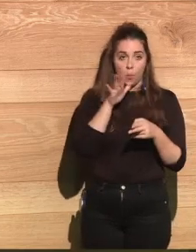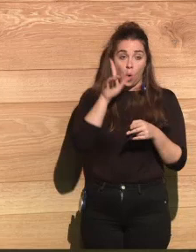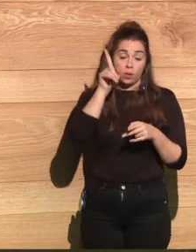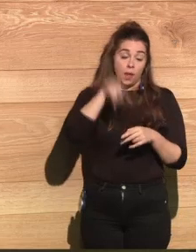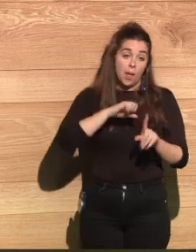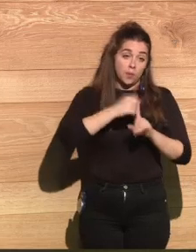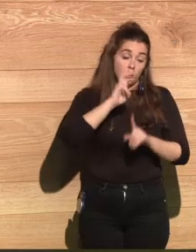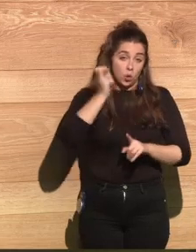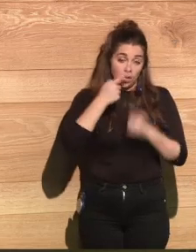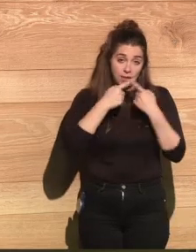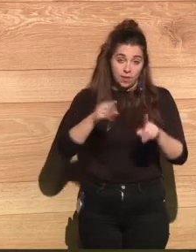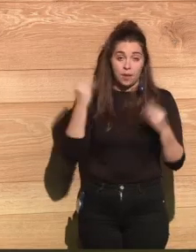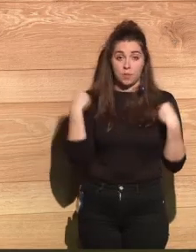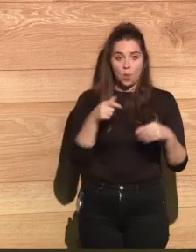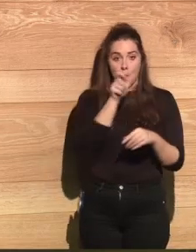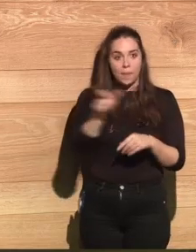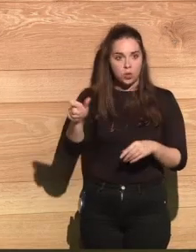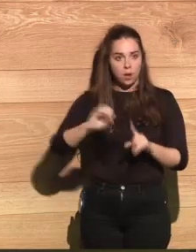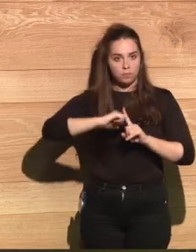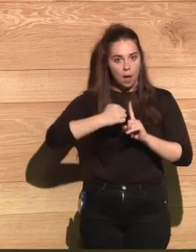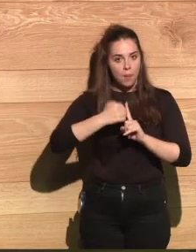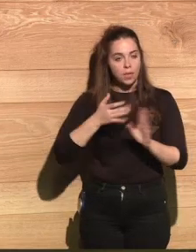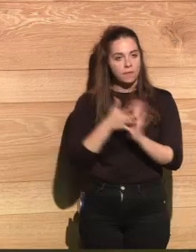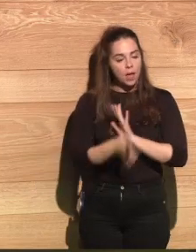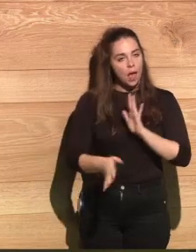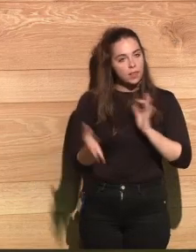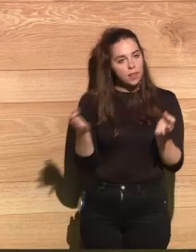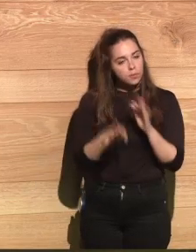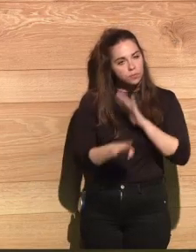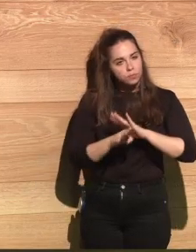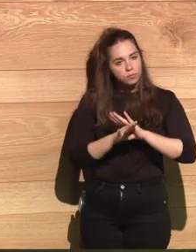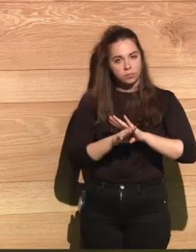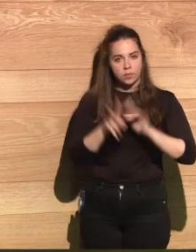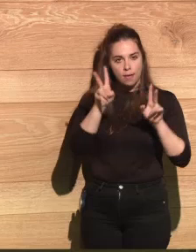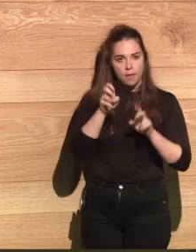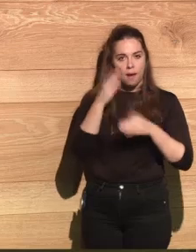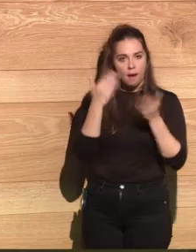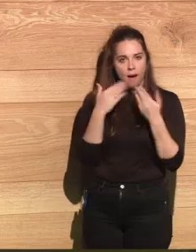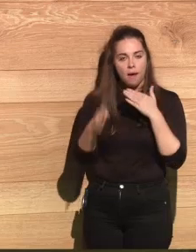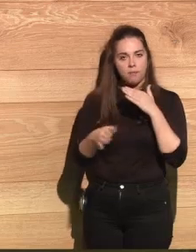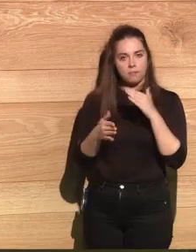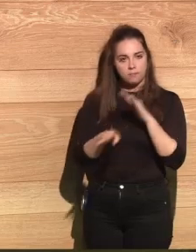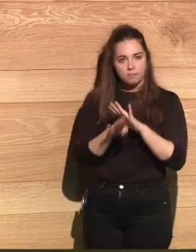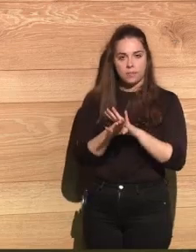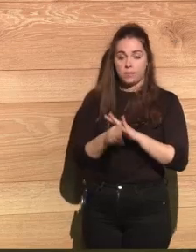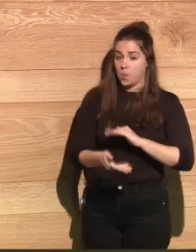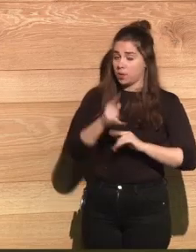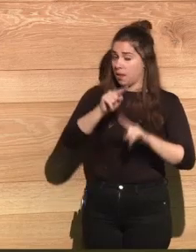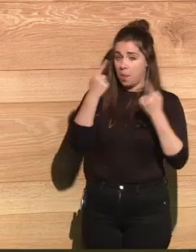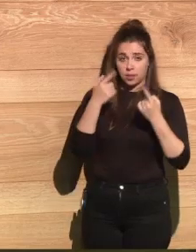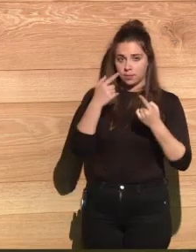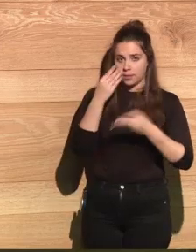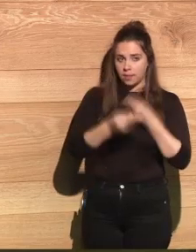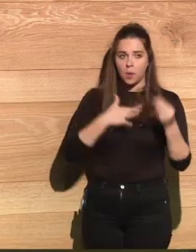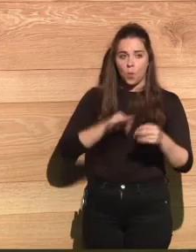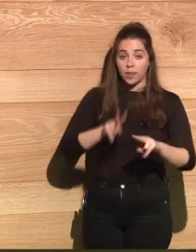were done despite these political pressures because people were pressuring on governments as well. So let's keep that topic alive. That's the most